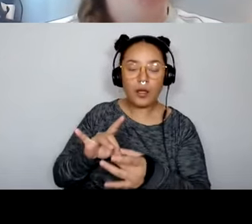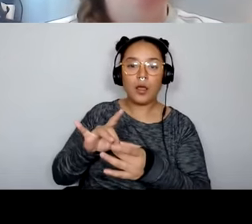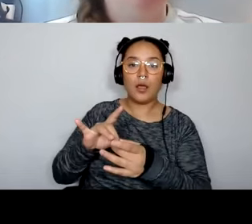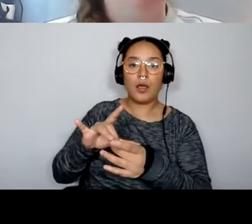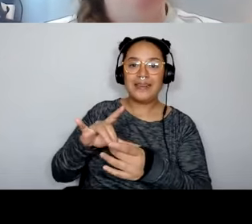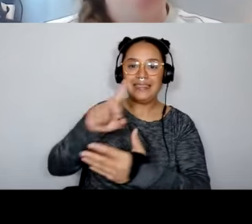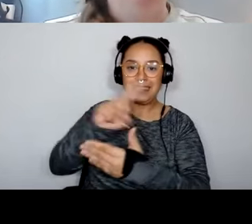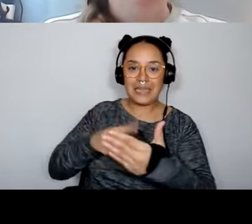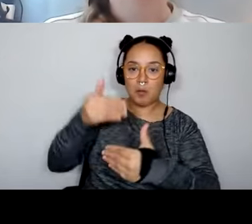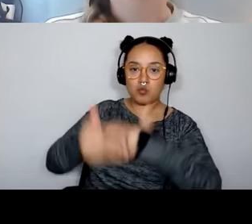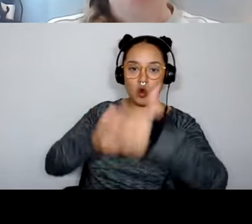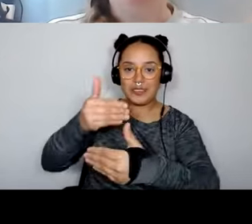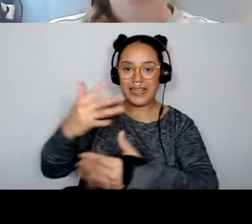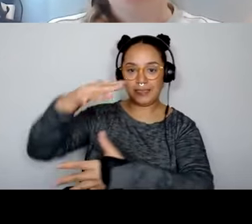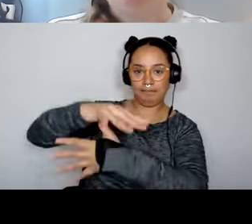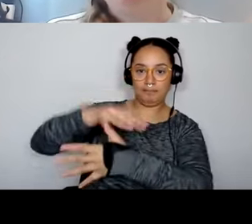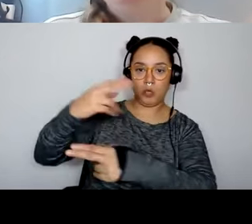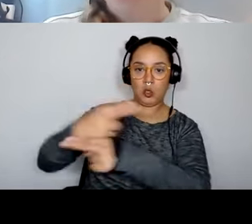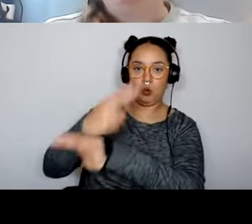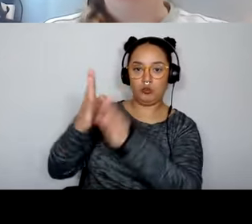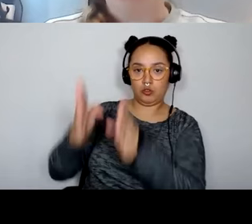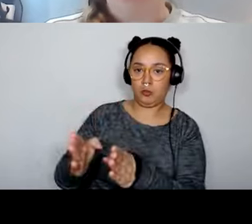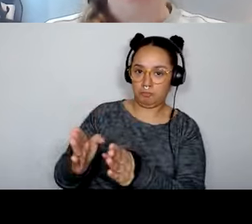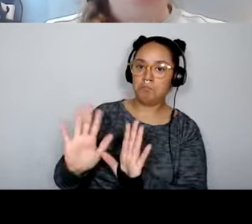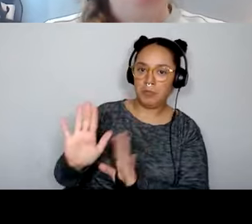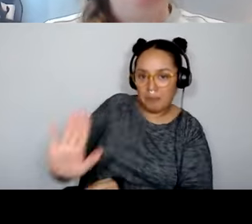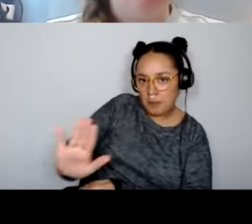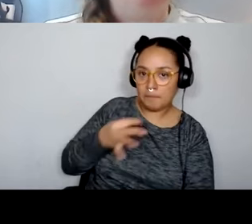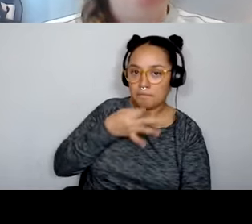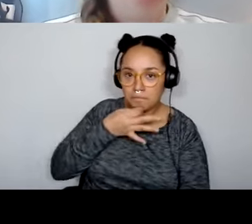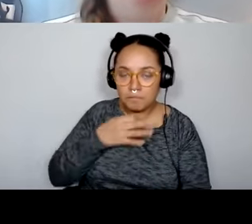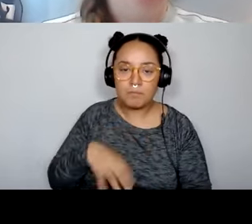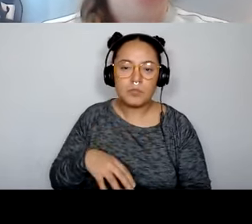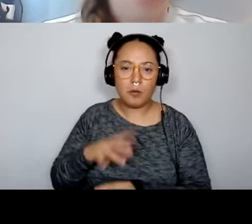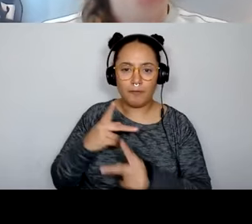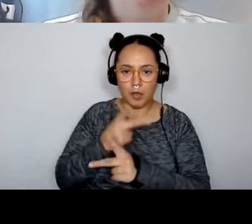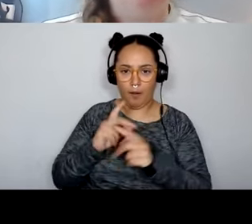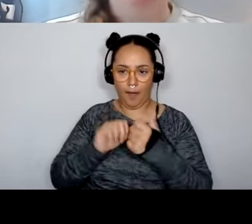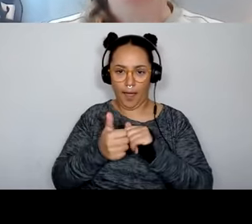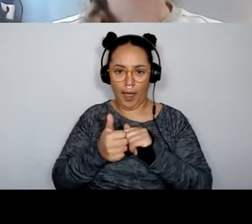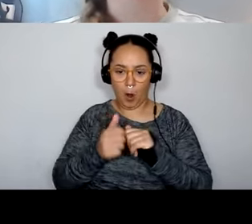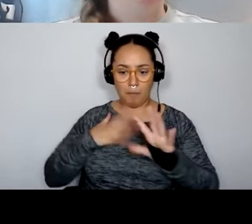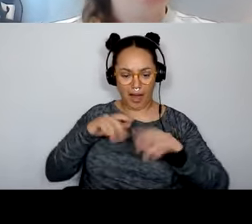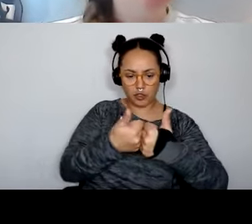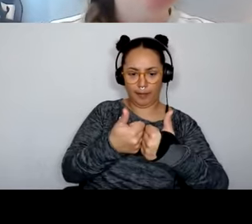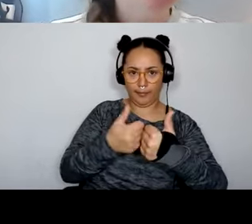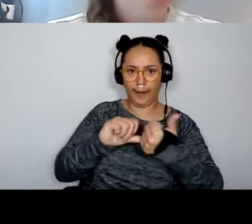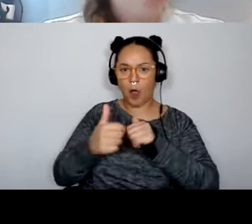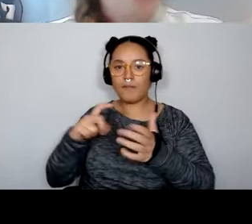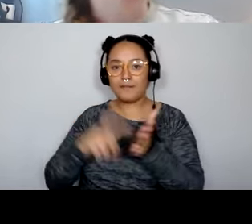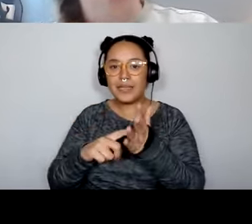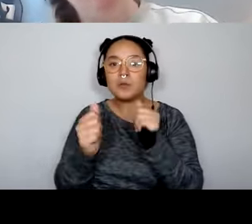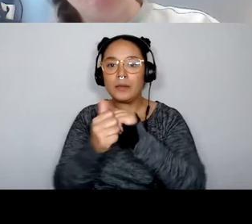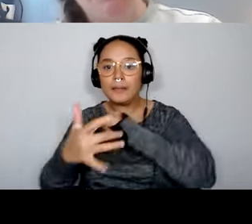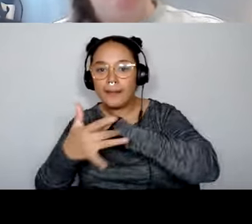design processes. And you want to think about challenges that you can address through digital approaches. So maybe it's mobile,